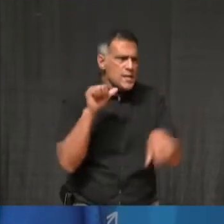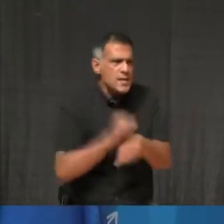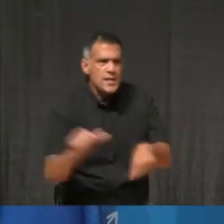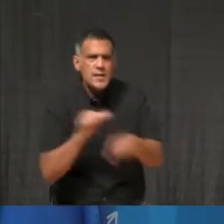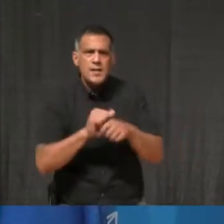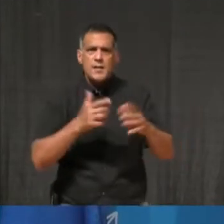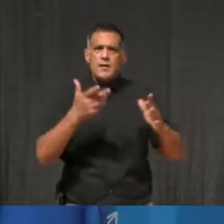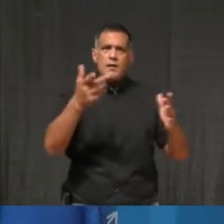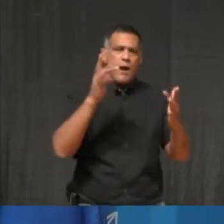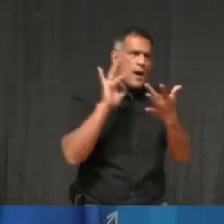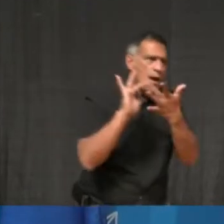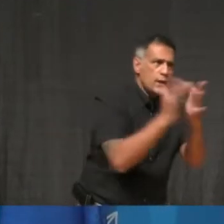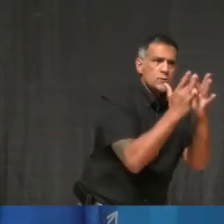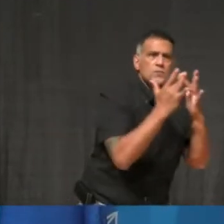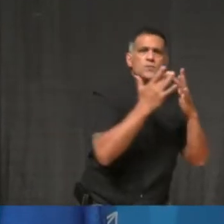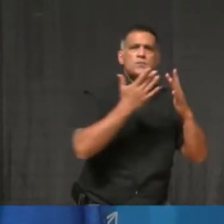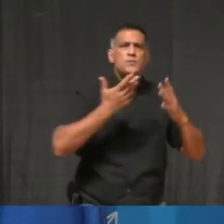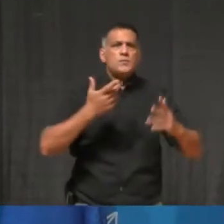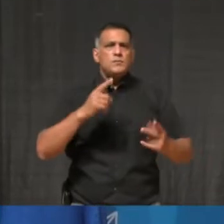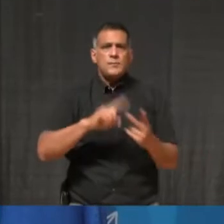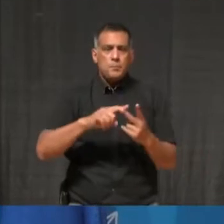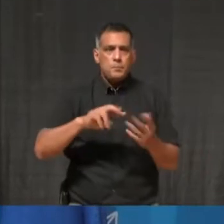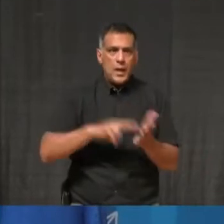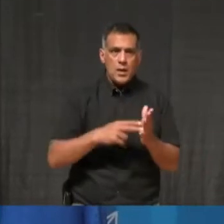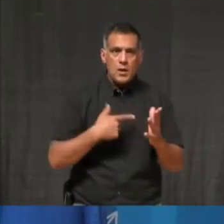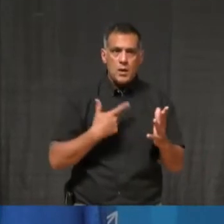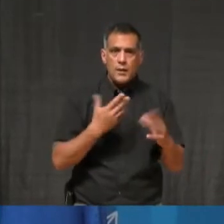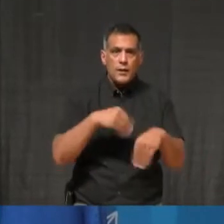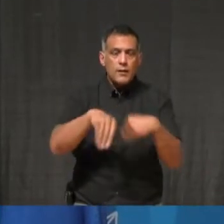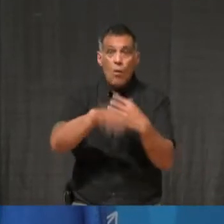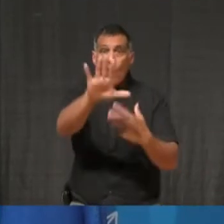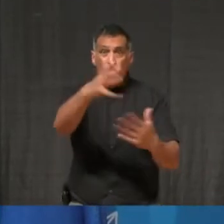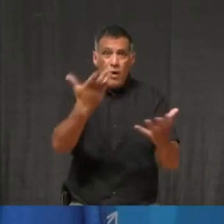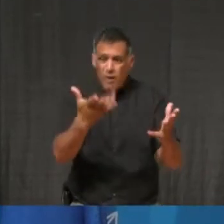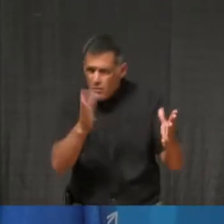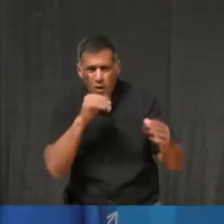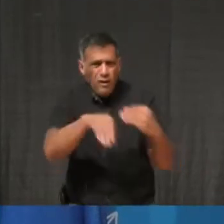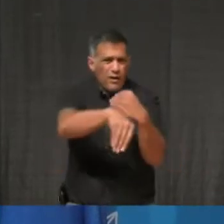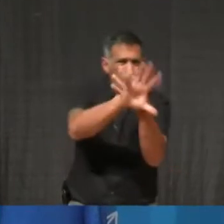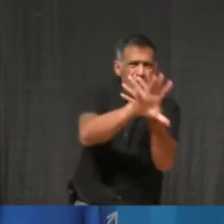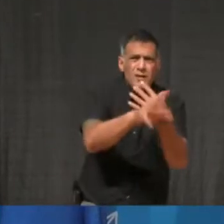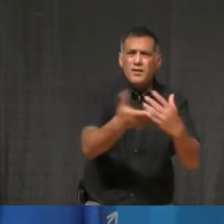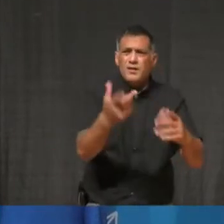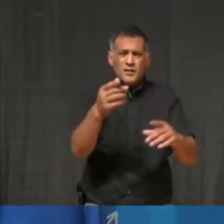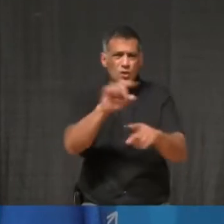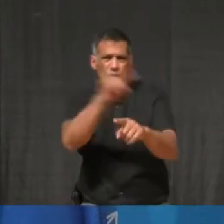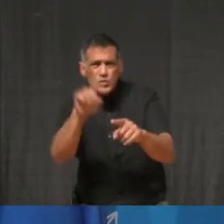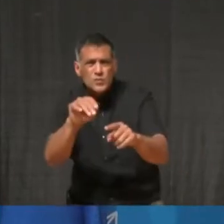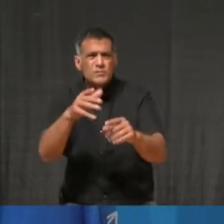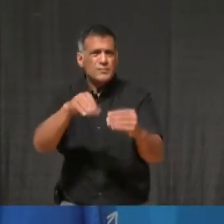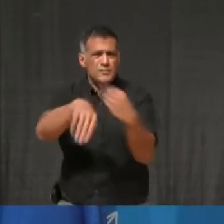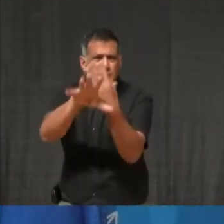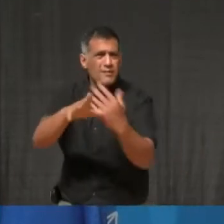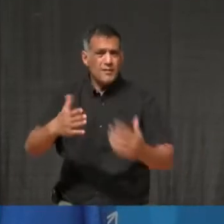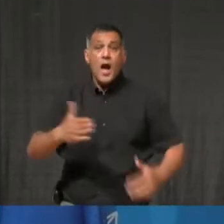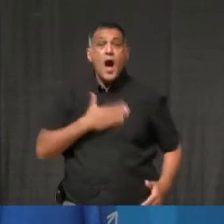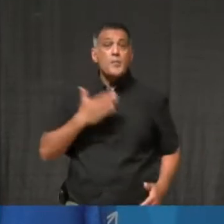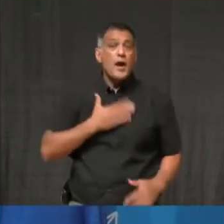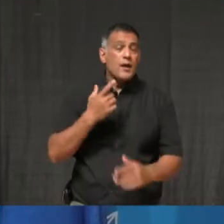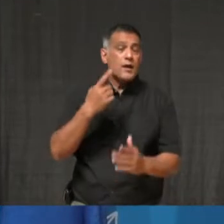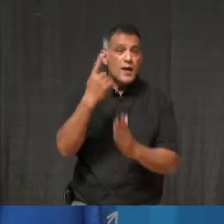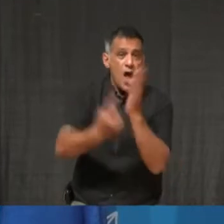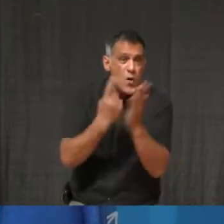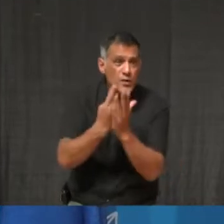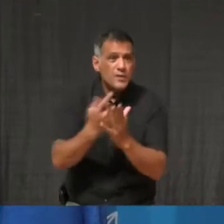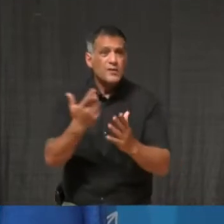happy hour or coffee chat. Phone your friends. Meeting in person, unfortunately, can give a false sense of security